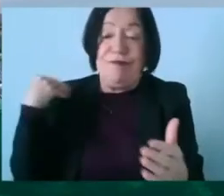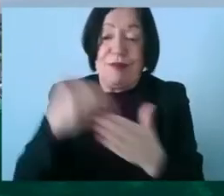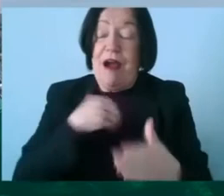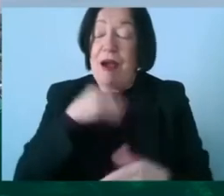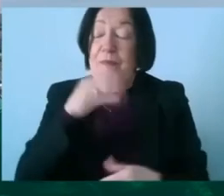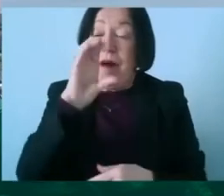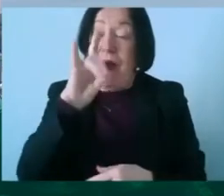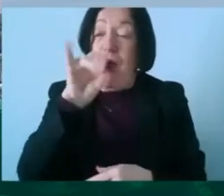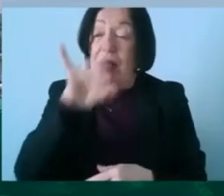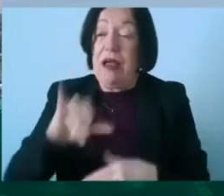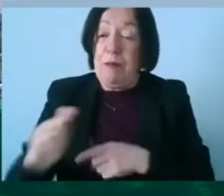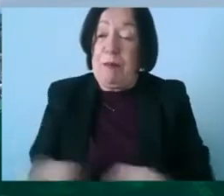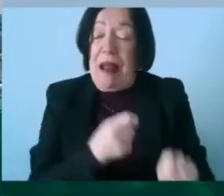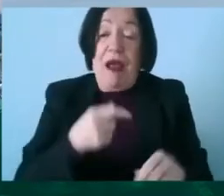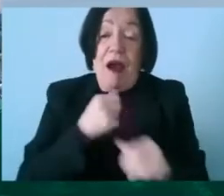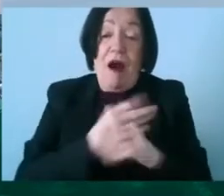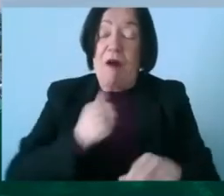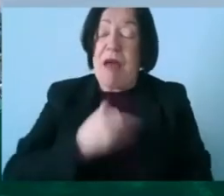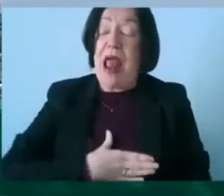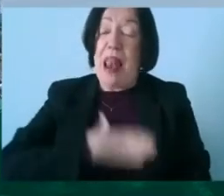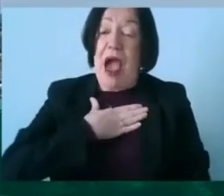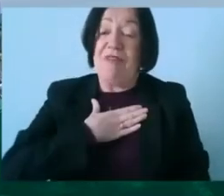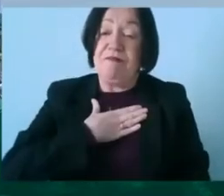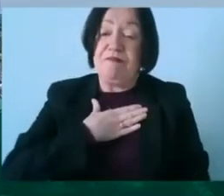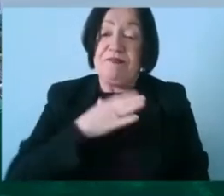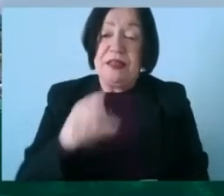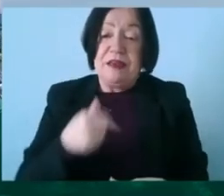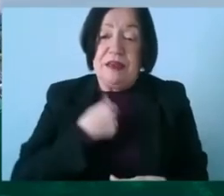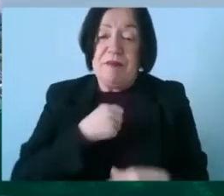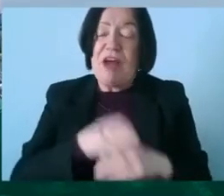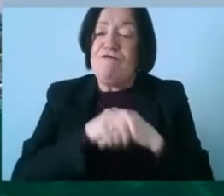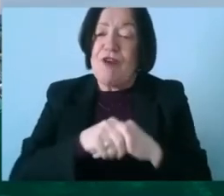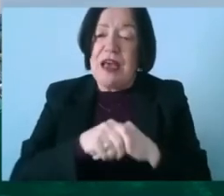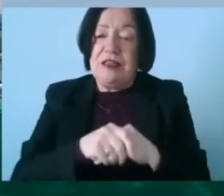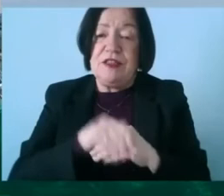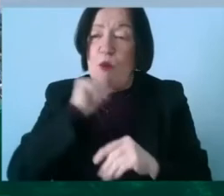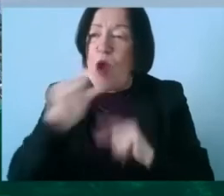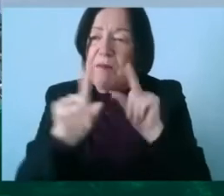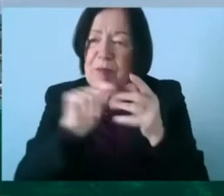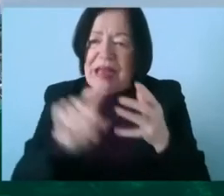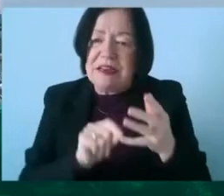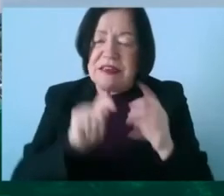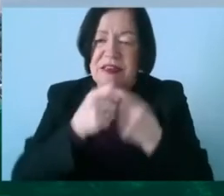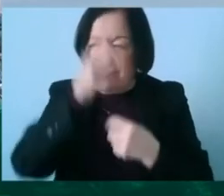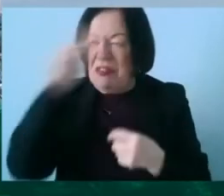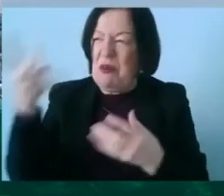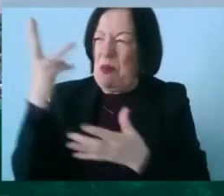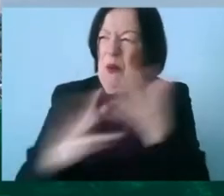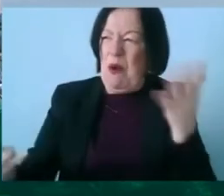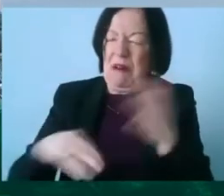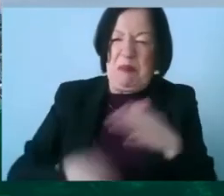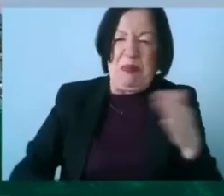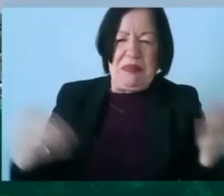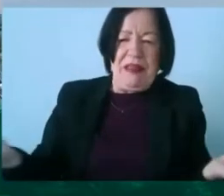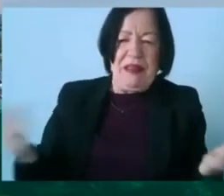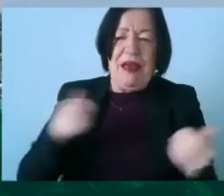and i've played hockey all my life and you know my my friends that weren't picked for the team thought they were worthless so i